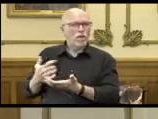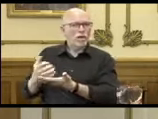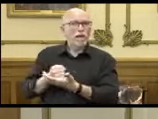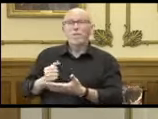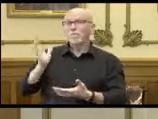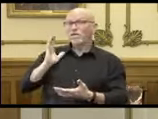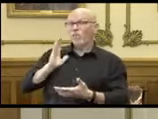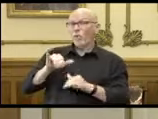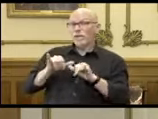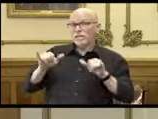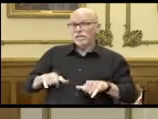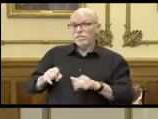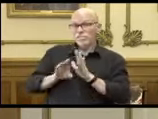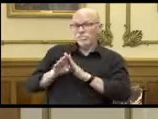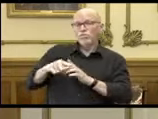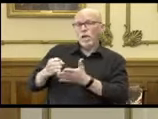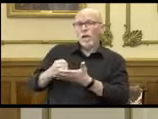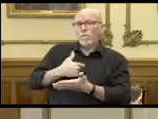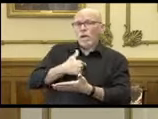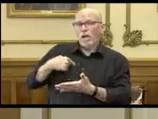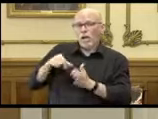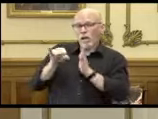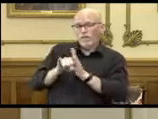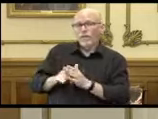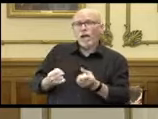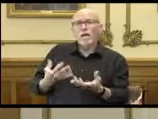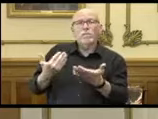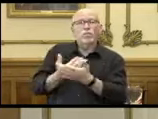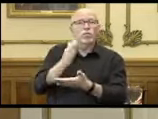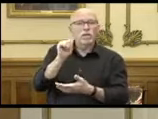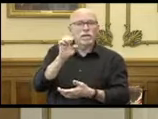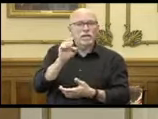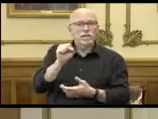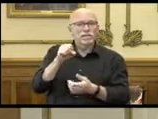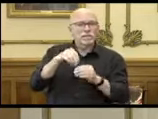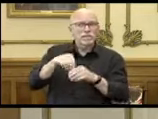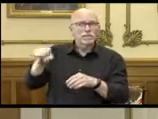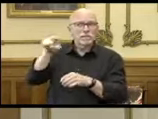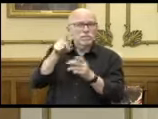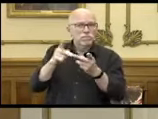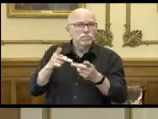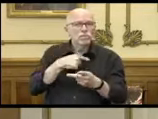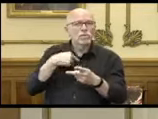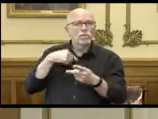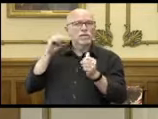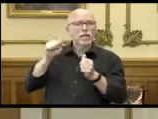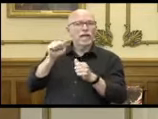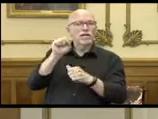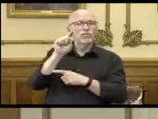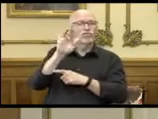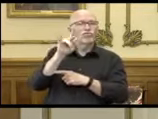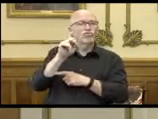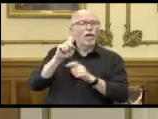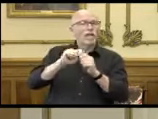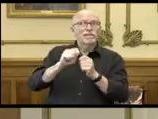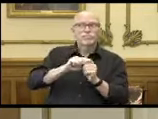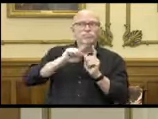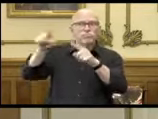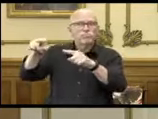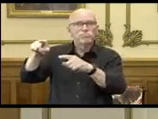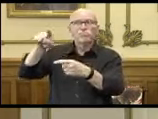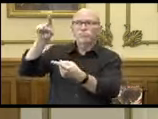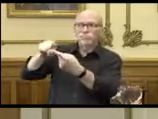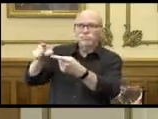previous system was created to help us identify new cases in facilities so we could mobilize strike teams and infection